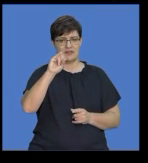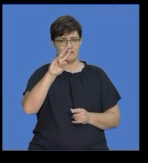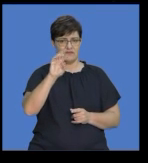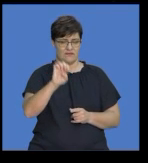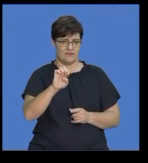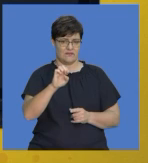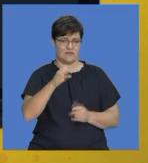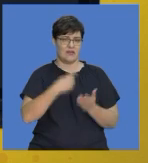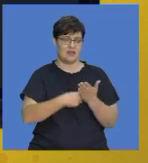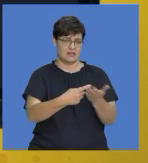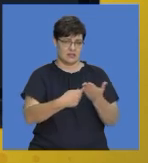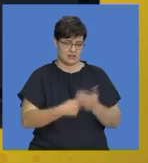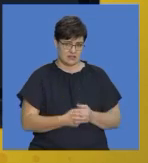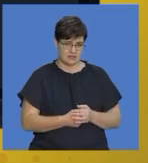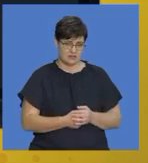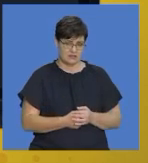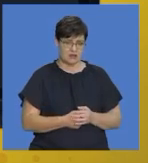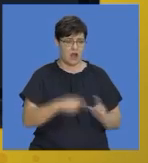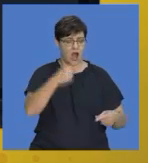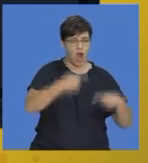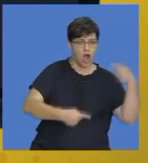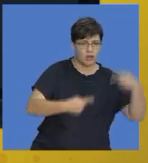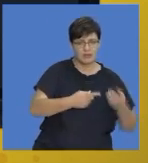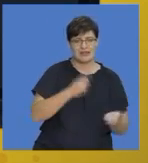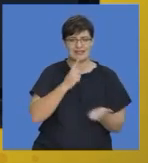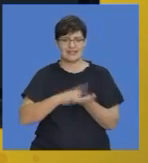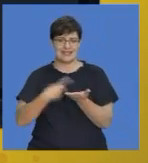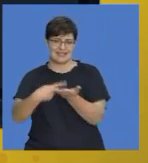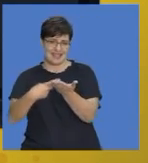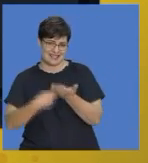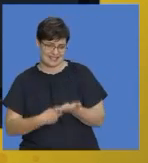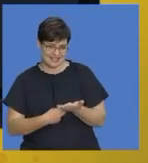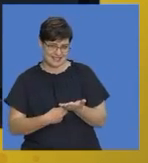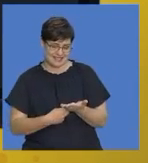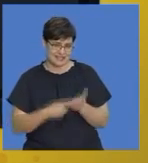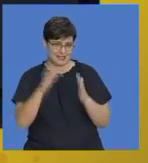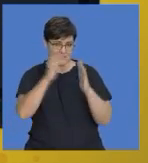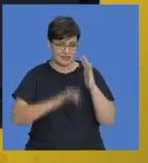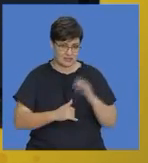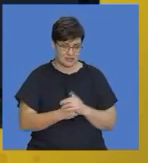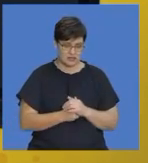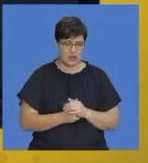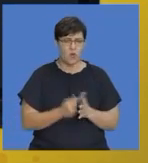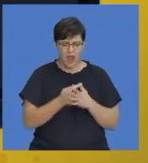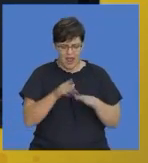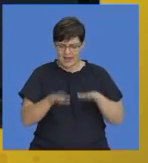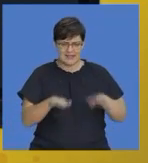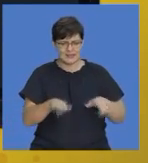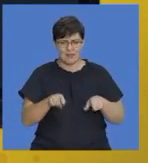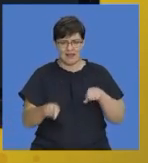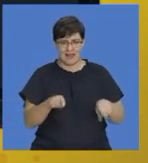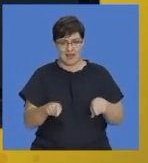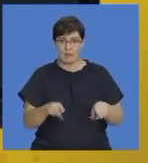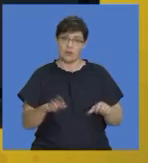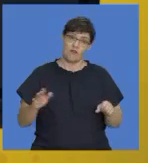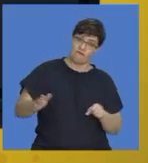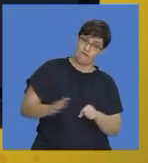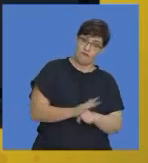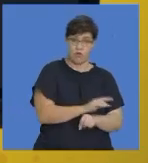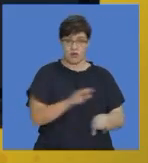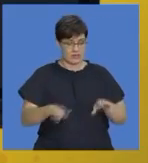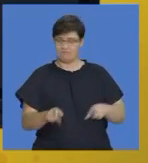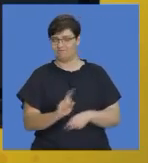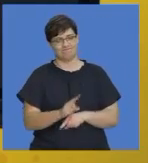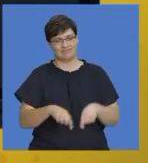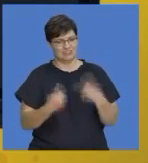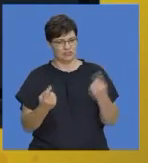argumentative essay as topics to discuss because they are very similar but not entirely so. So, the discursive